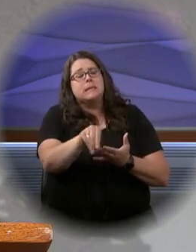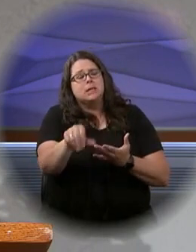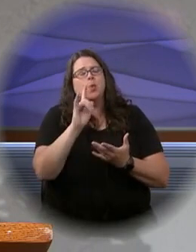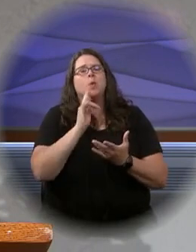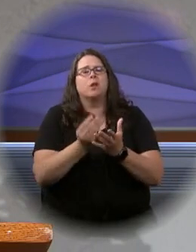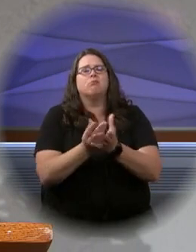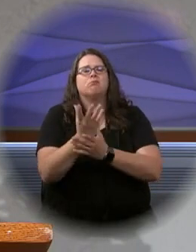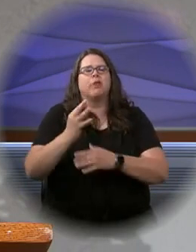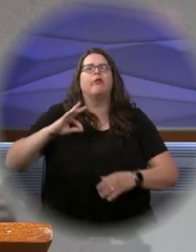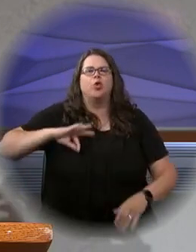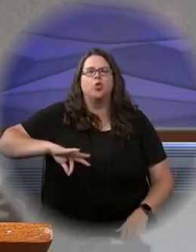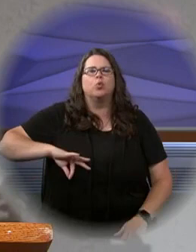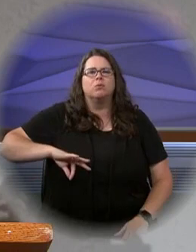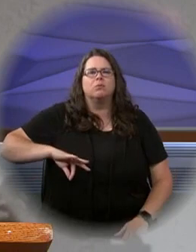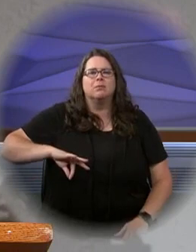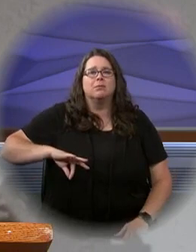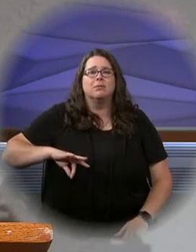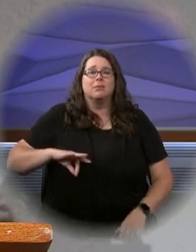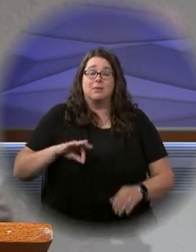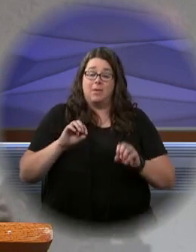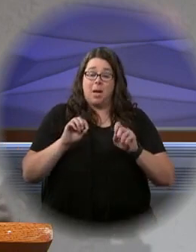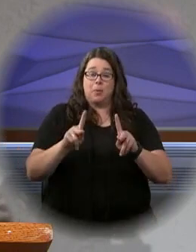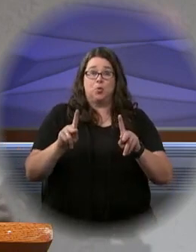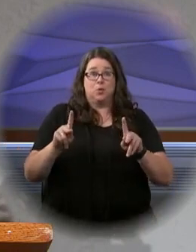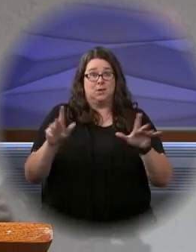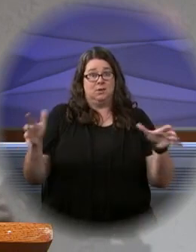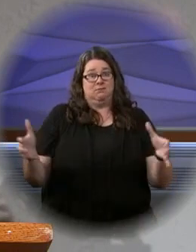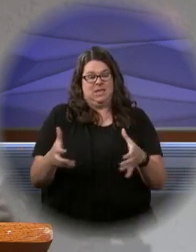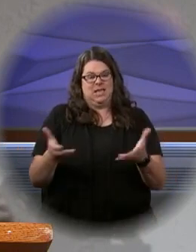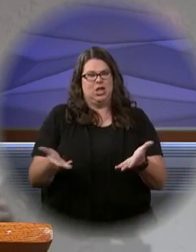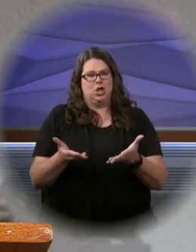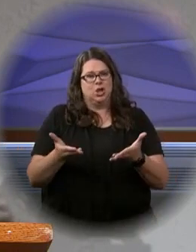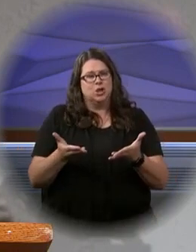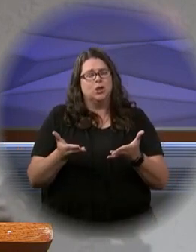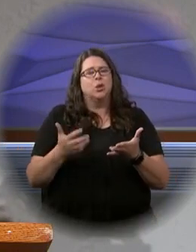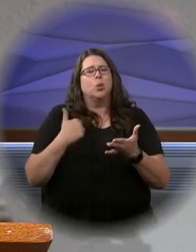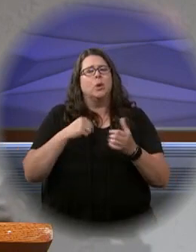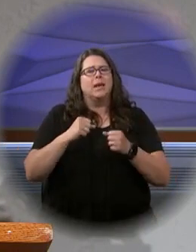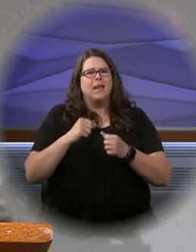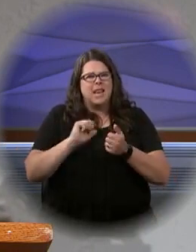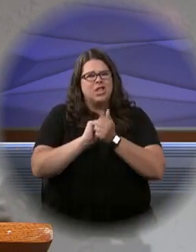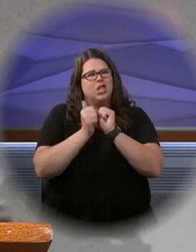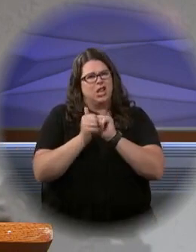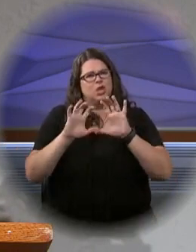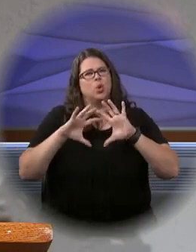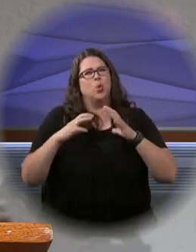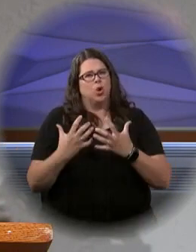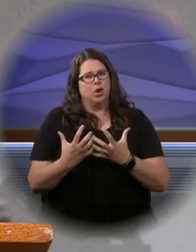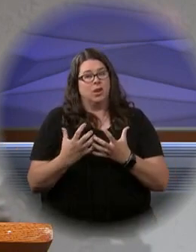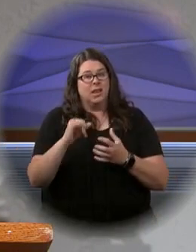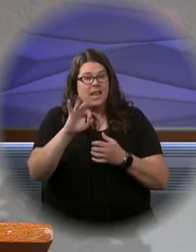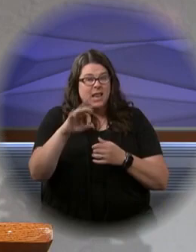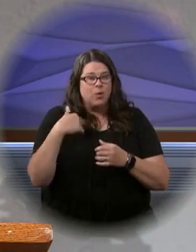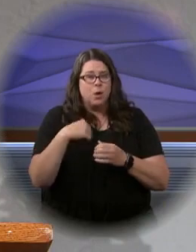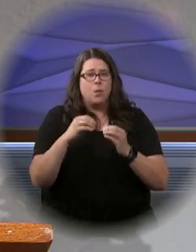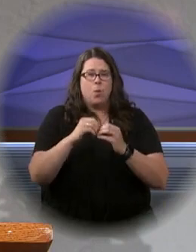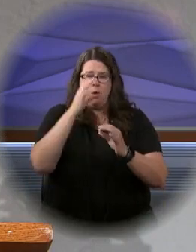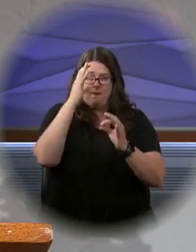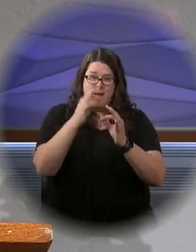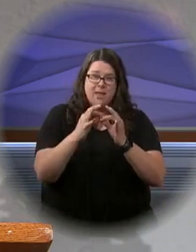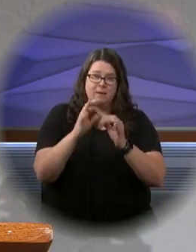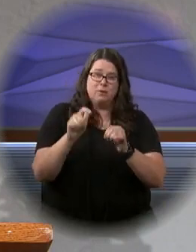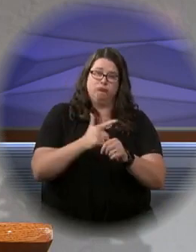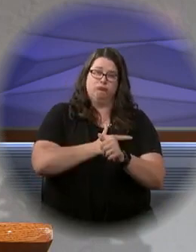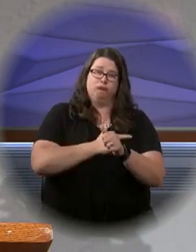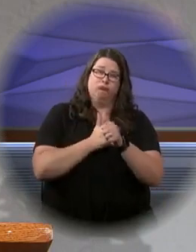and the opportunity we hold out to that we can change this world if we more faithfully